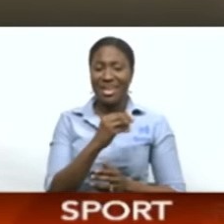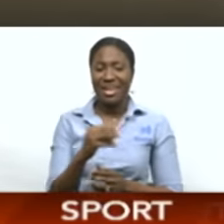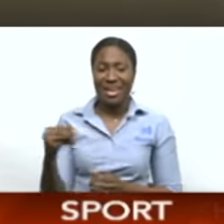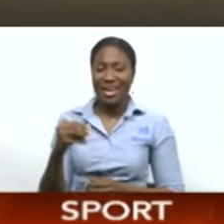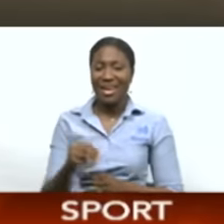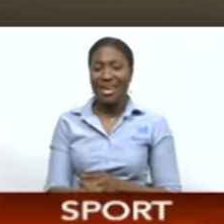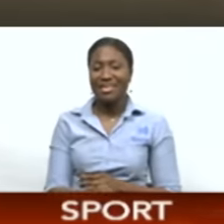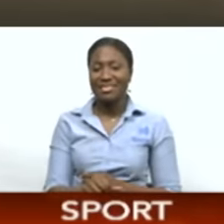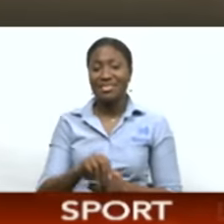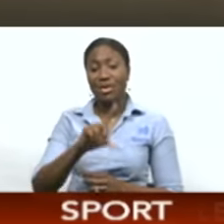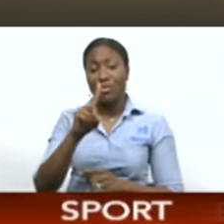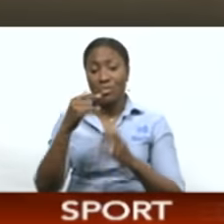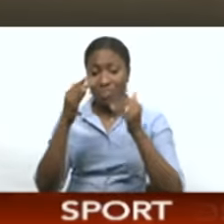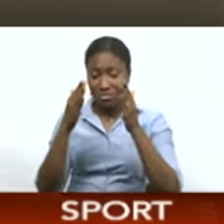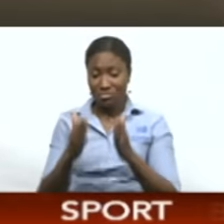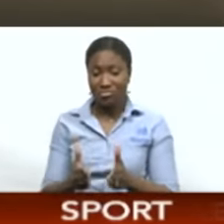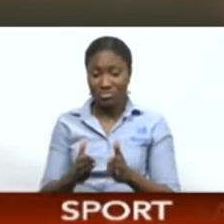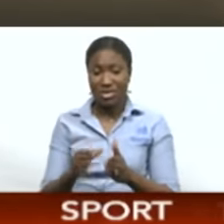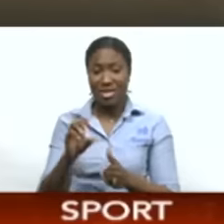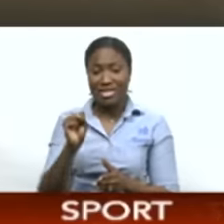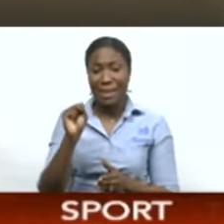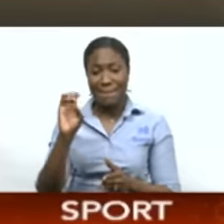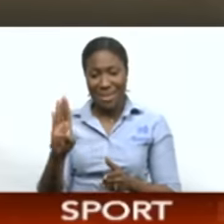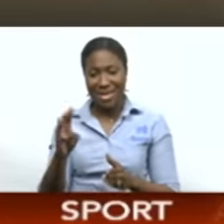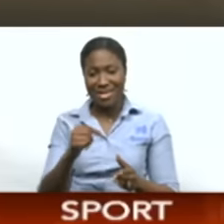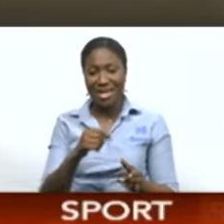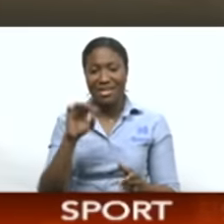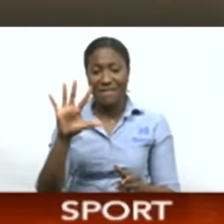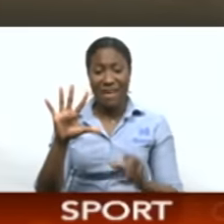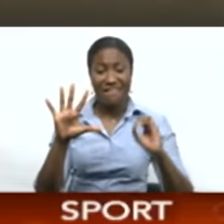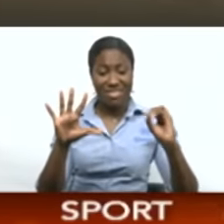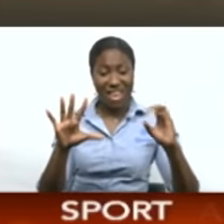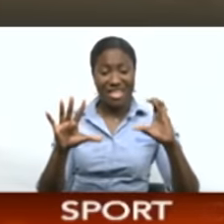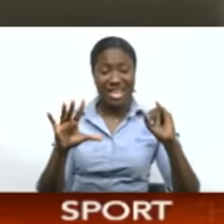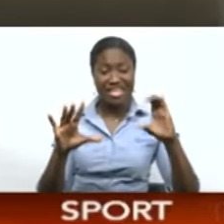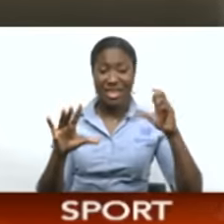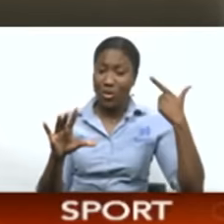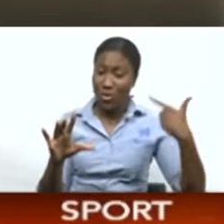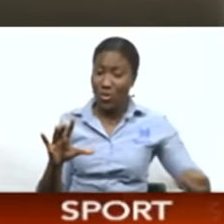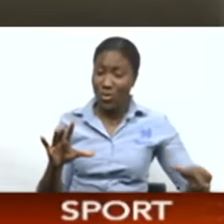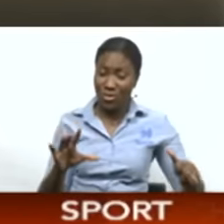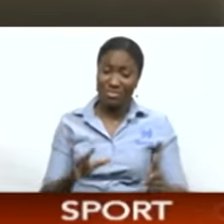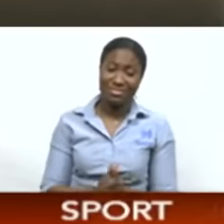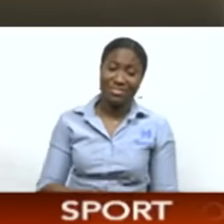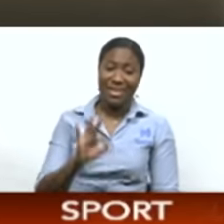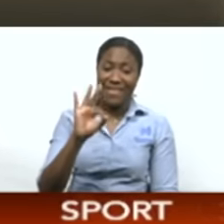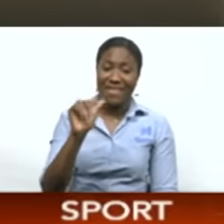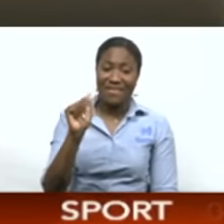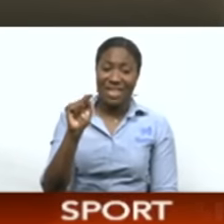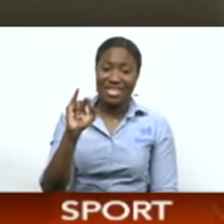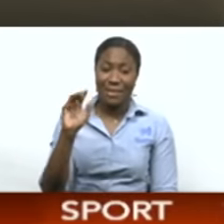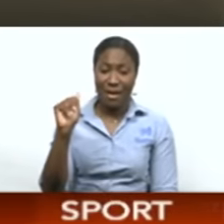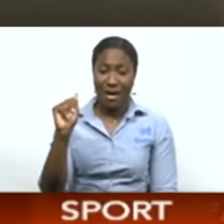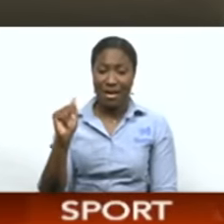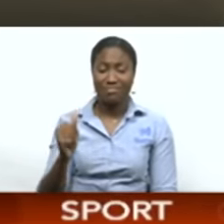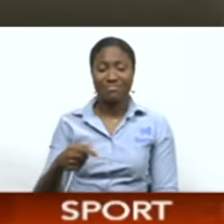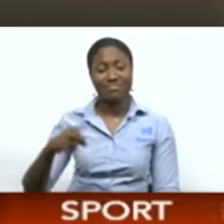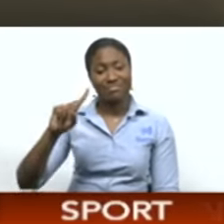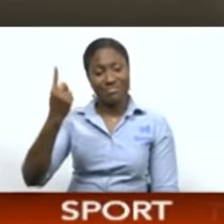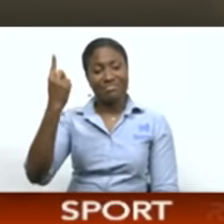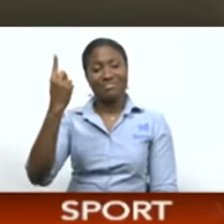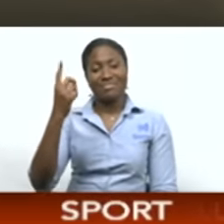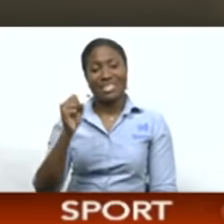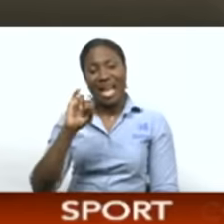Webb scored a hatful for fourth place in Benedict's in their 5-0 rollicking of CIC. Fatima now hold a three-point lead over the chasing pack.